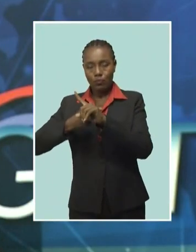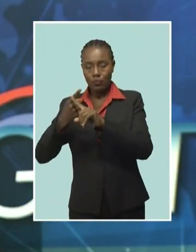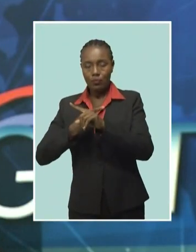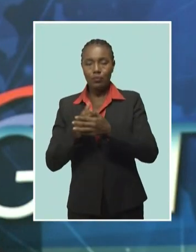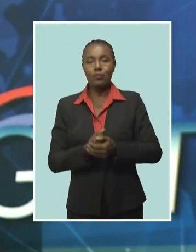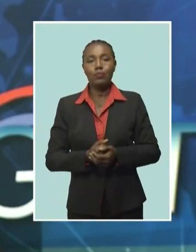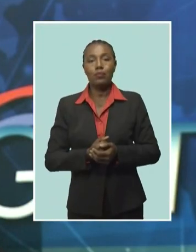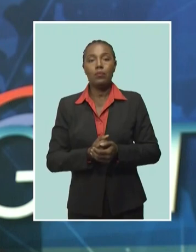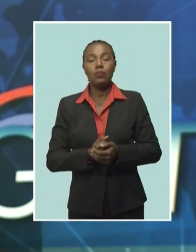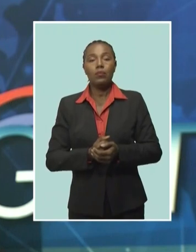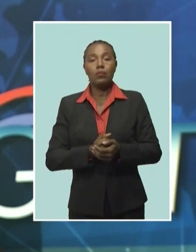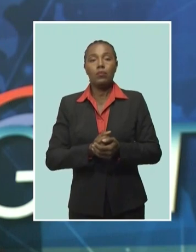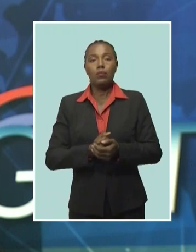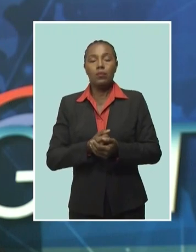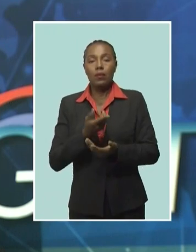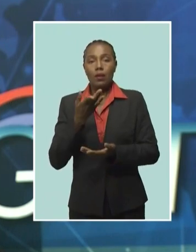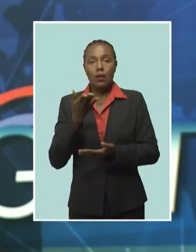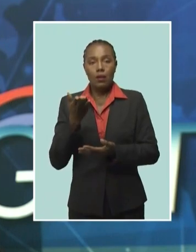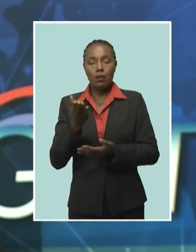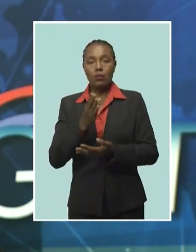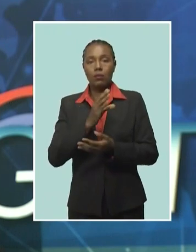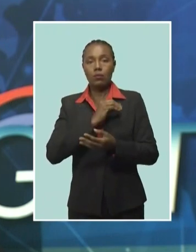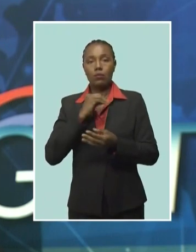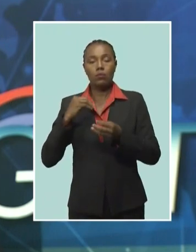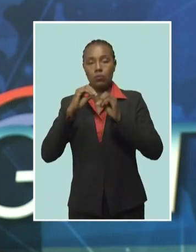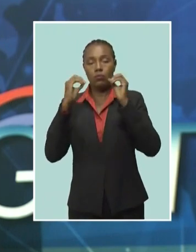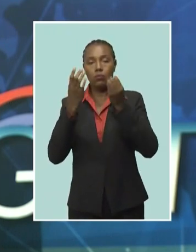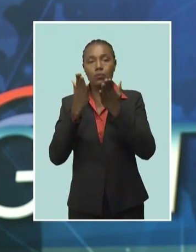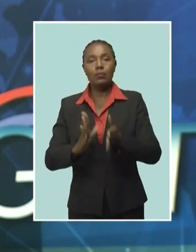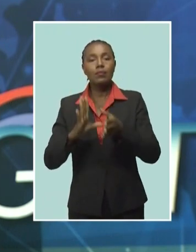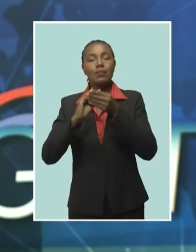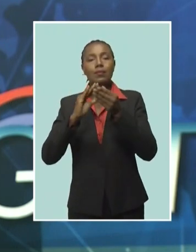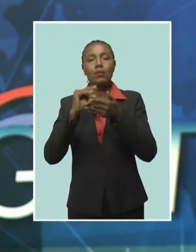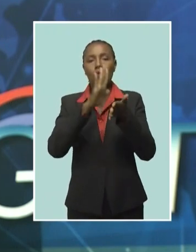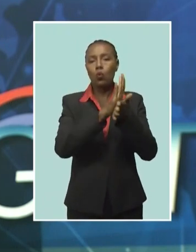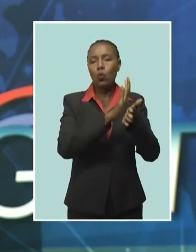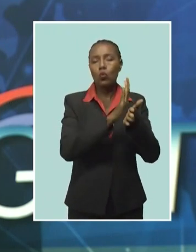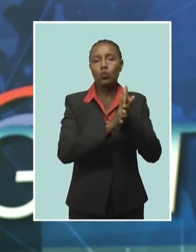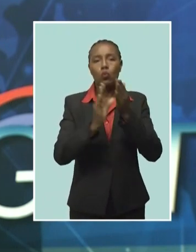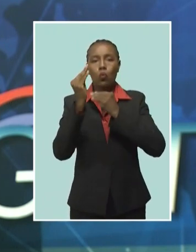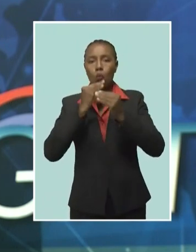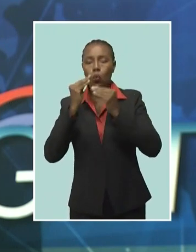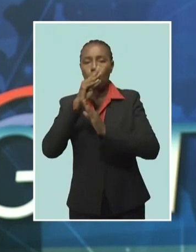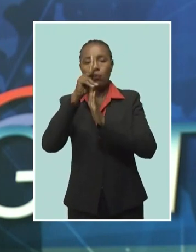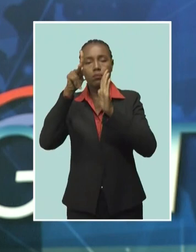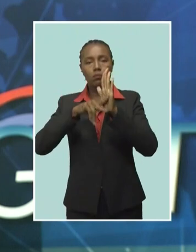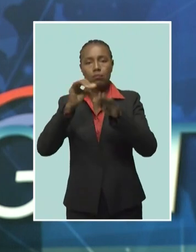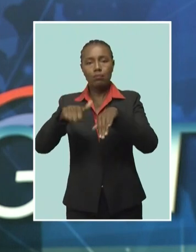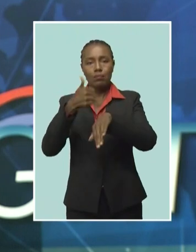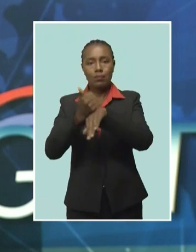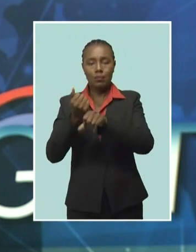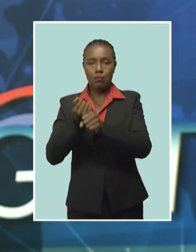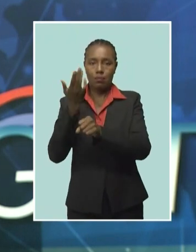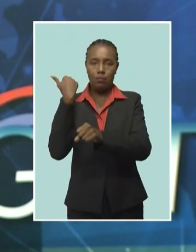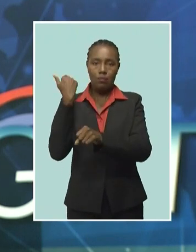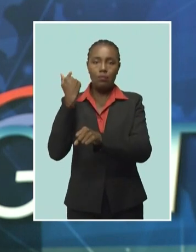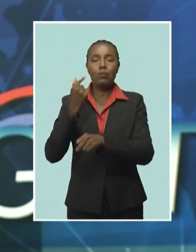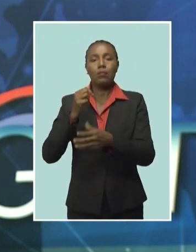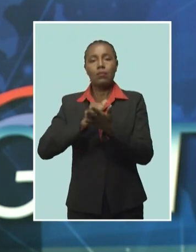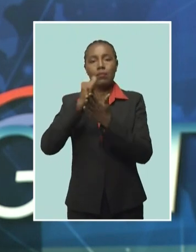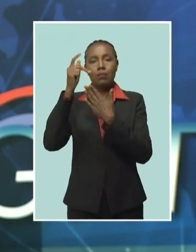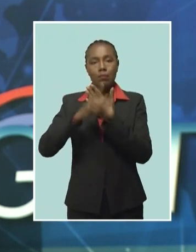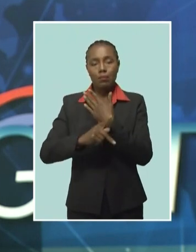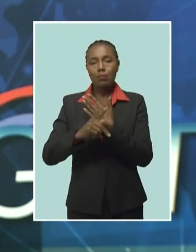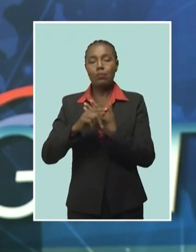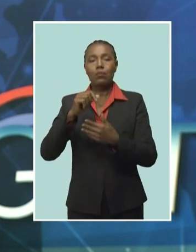in the secondary section of the Ministry of Education, says the Barbados School Nutrition Policy, which was implemented last April, has been